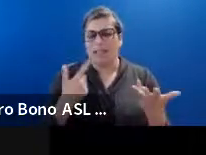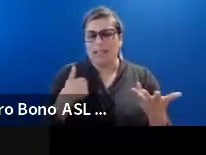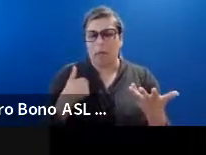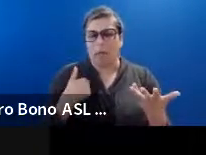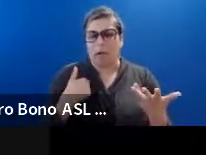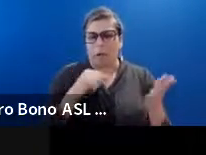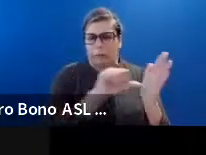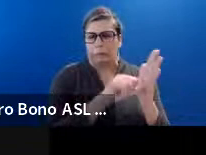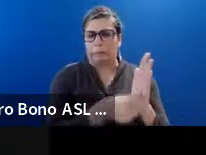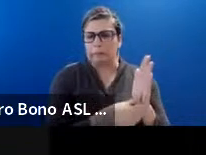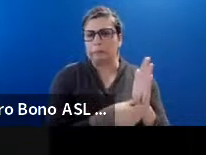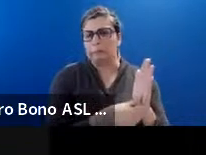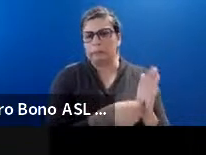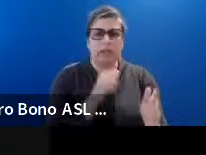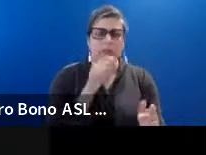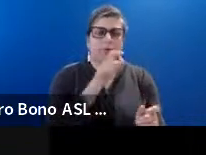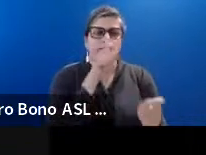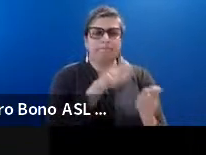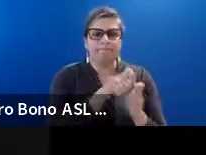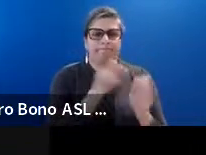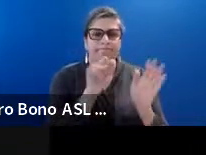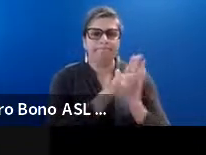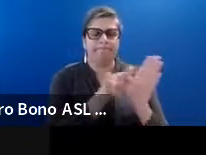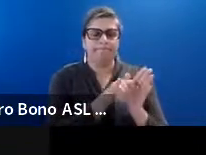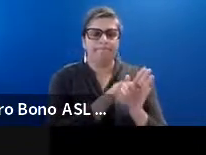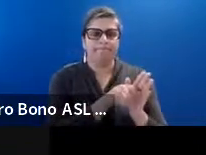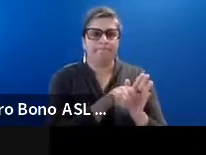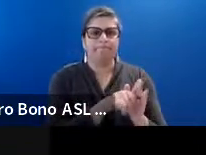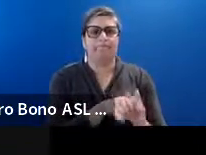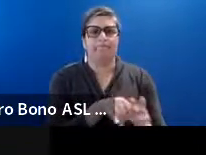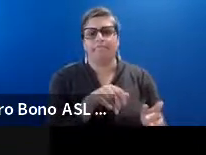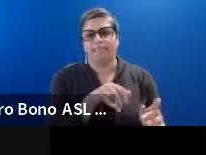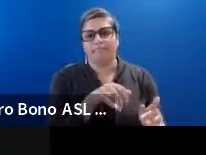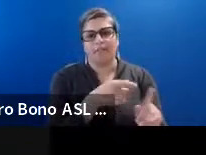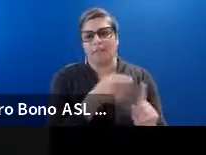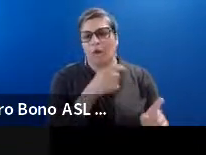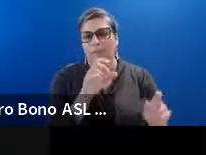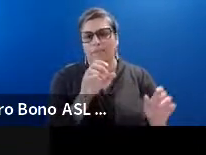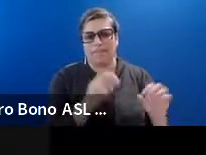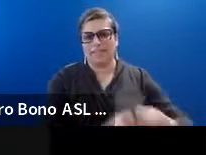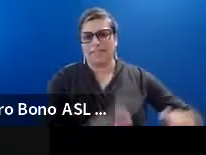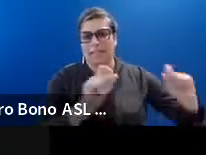weren't. Specifically identified in any of the slides. Is that.